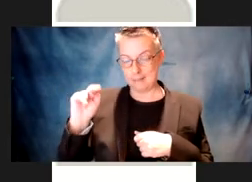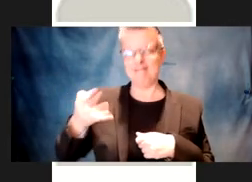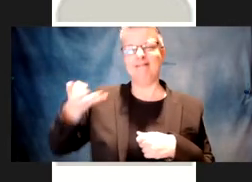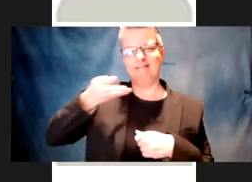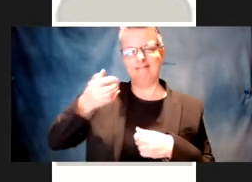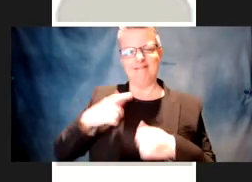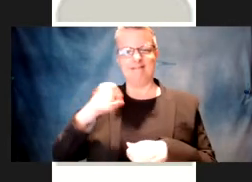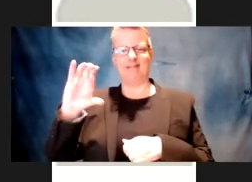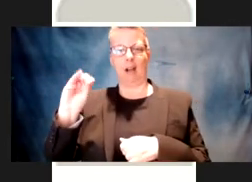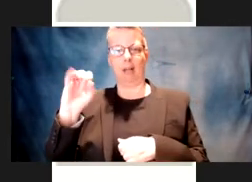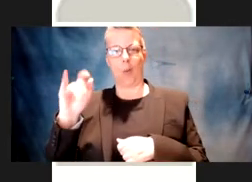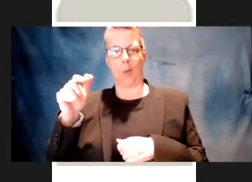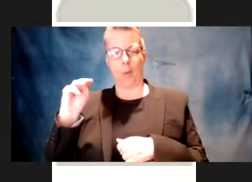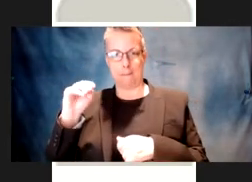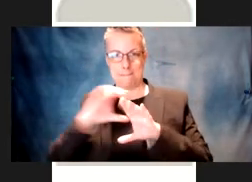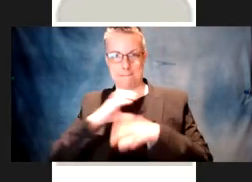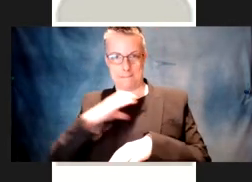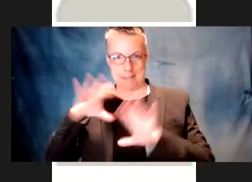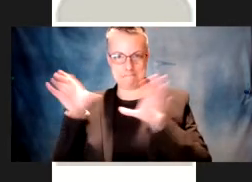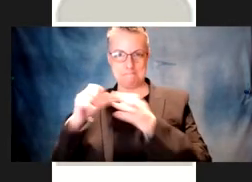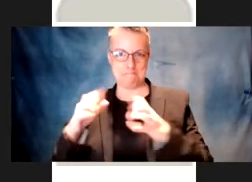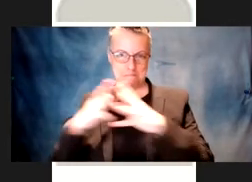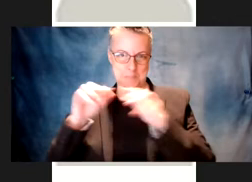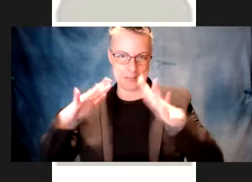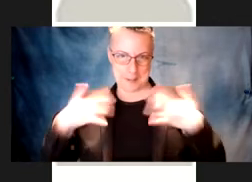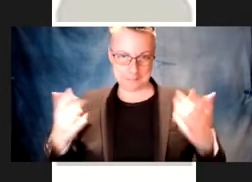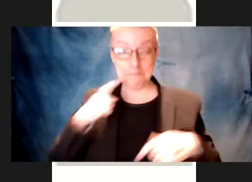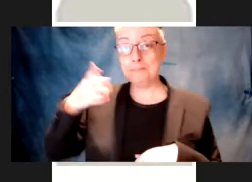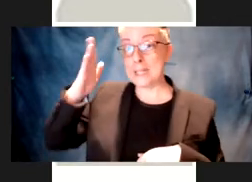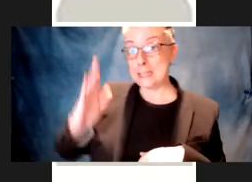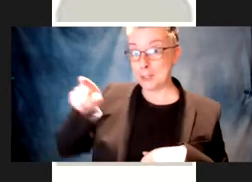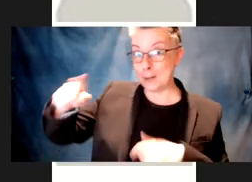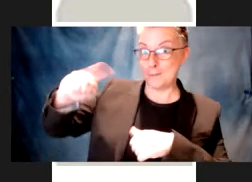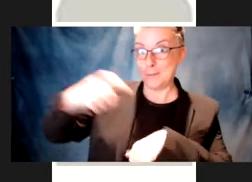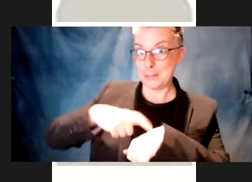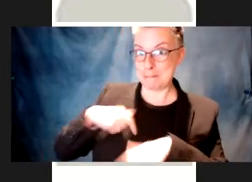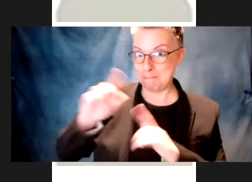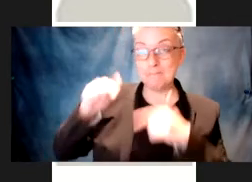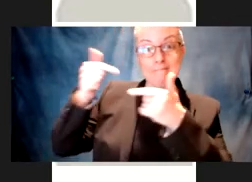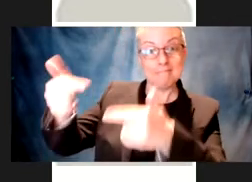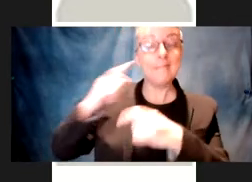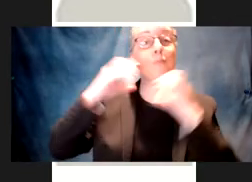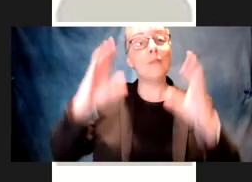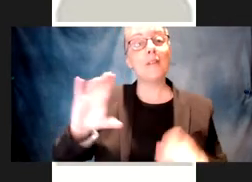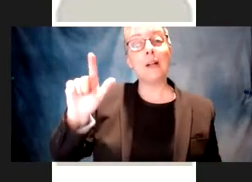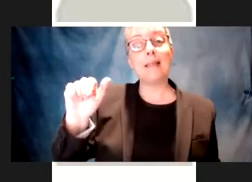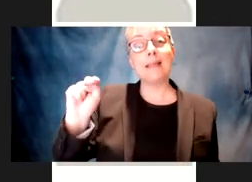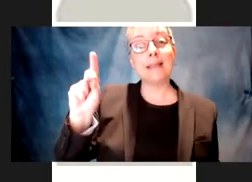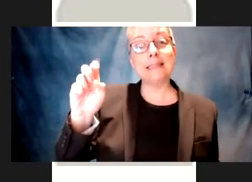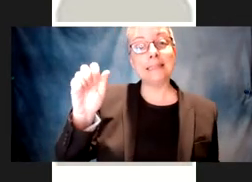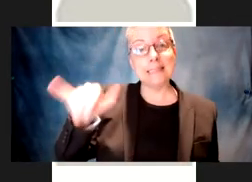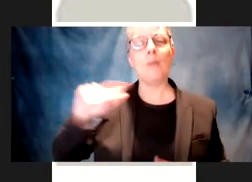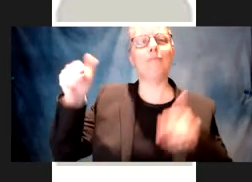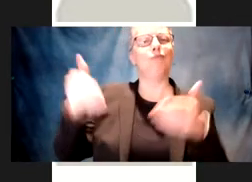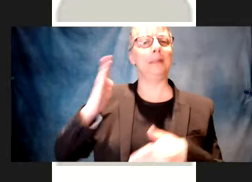Jenya Lukin. We are the organizers of of this event, which features our first speaker of the semester. And I